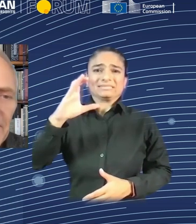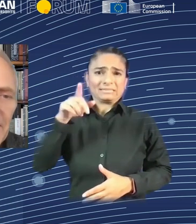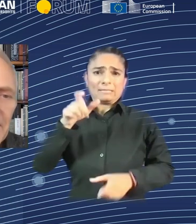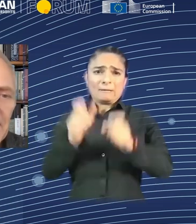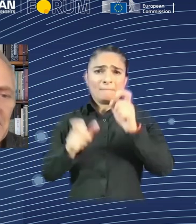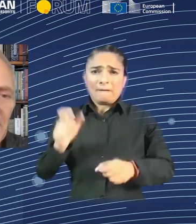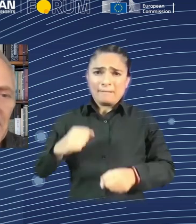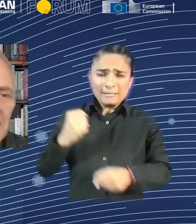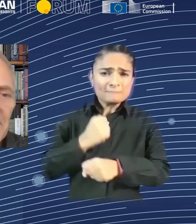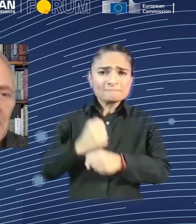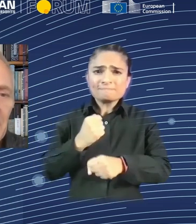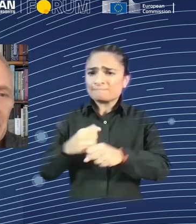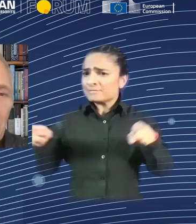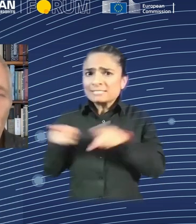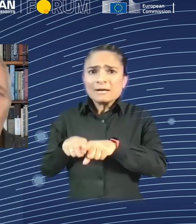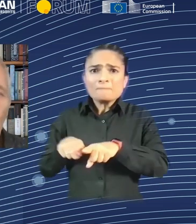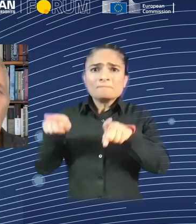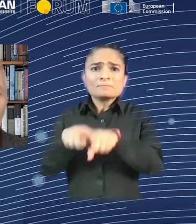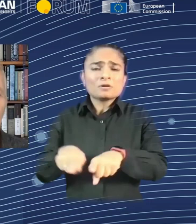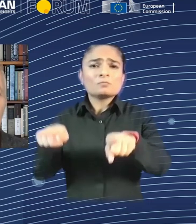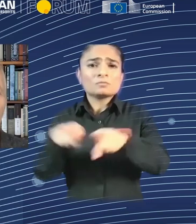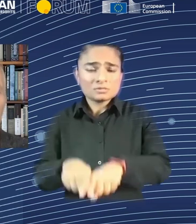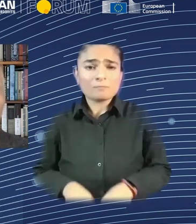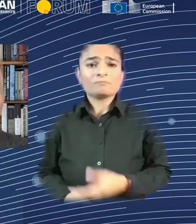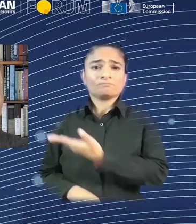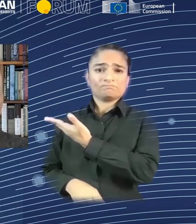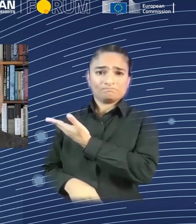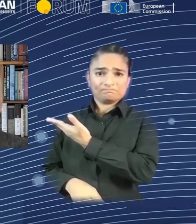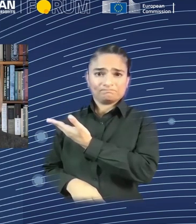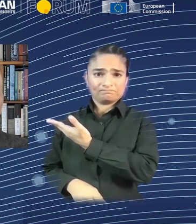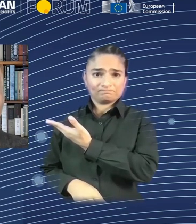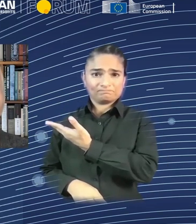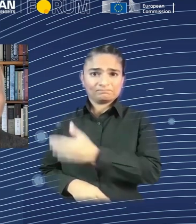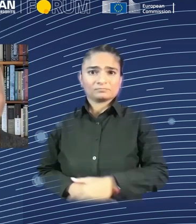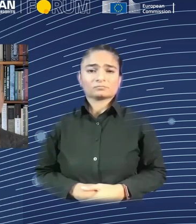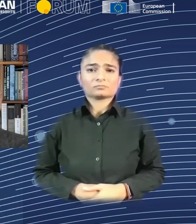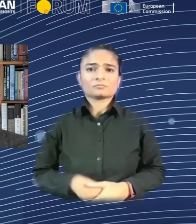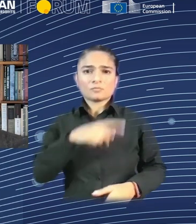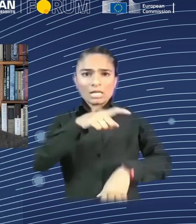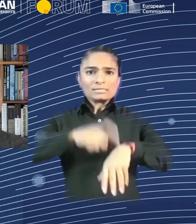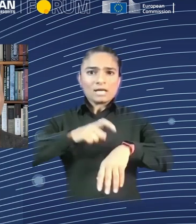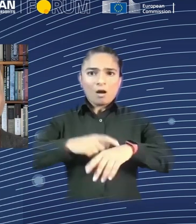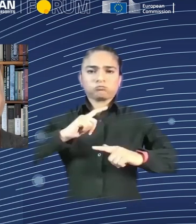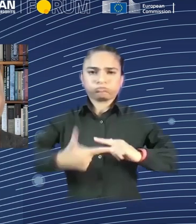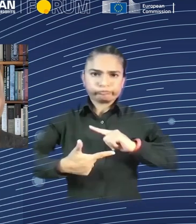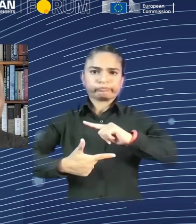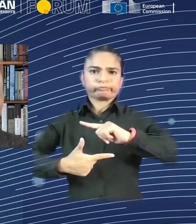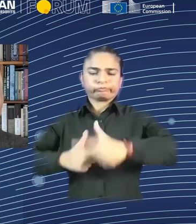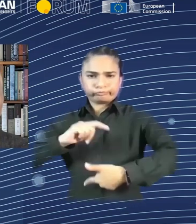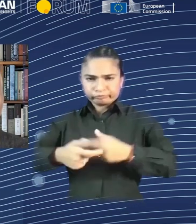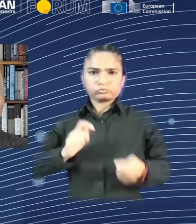And next slide. And that really started to change in the 1800s, when suddenly machines, originally horse-drawn, then